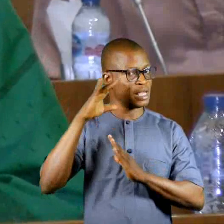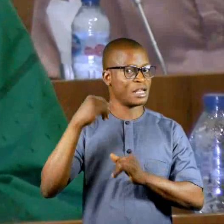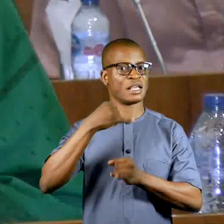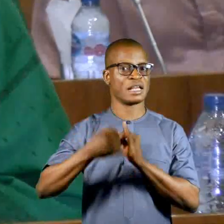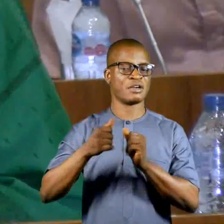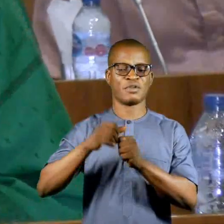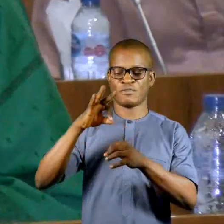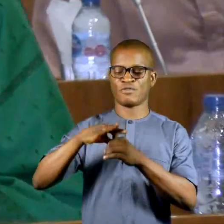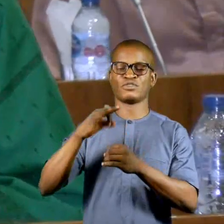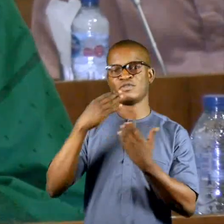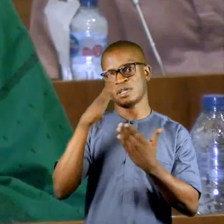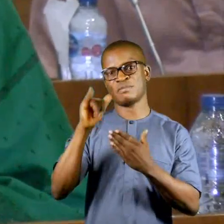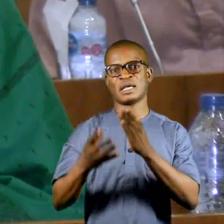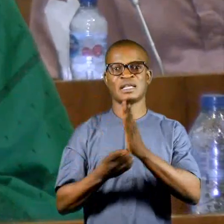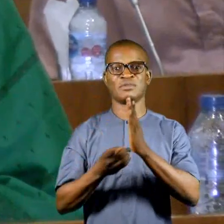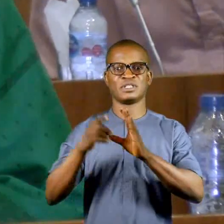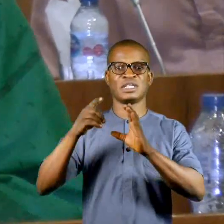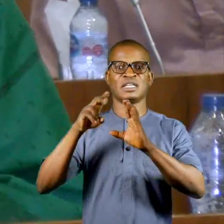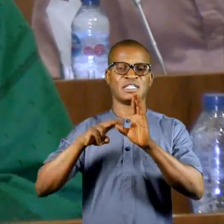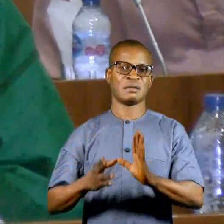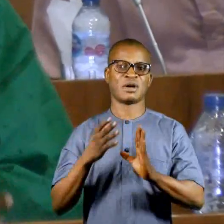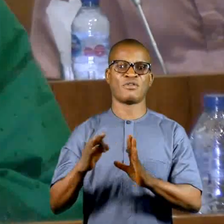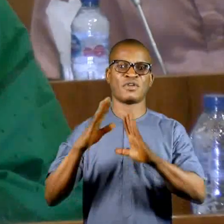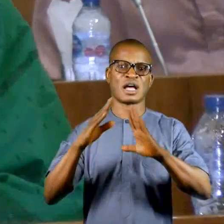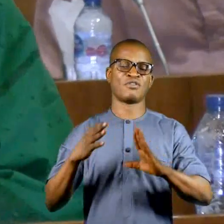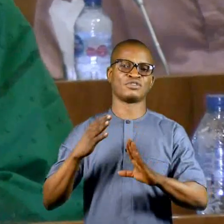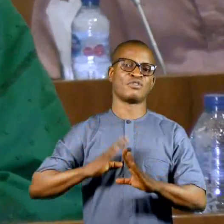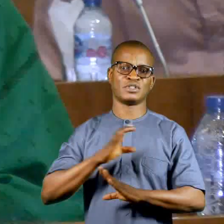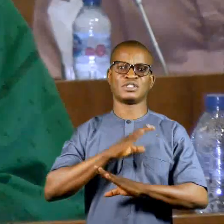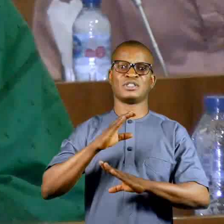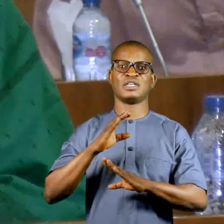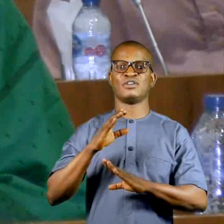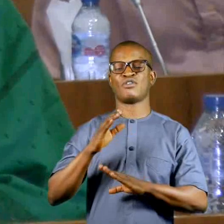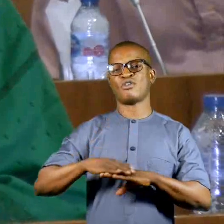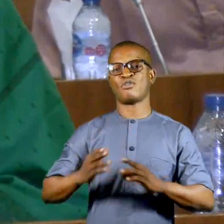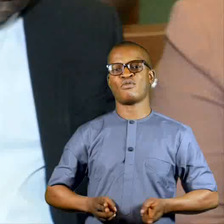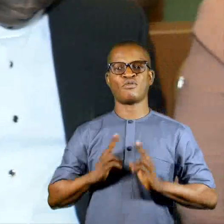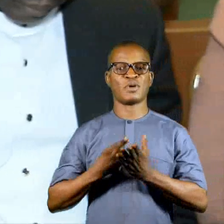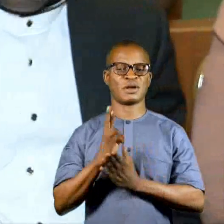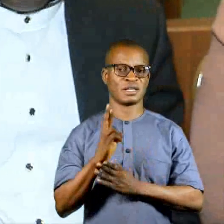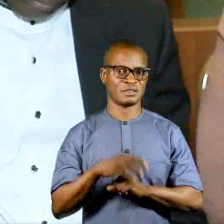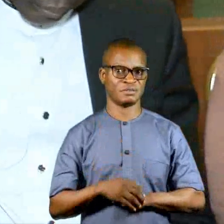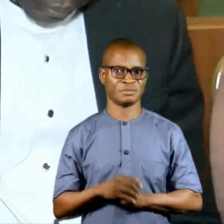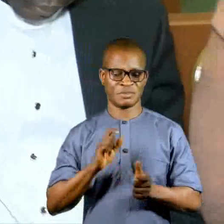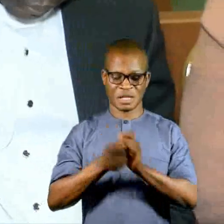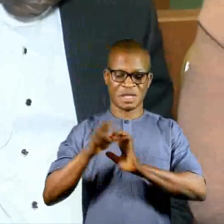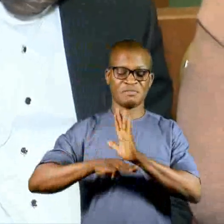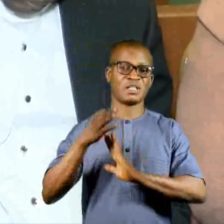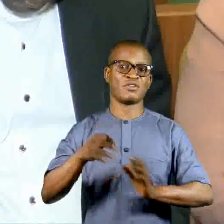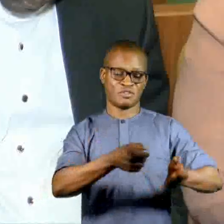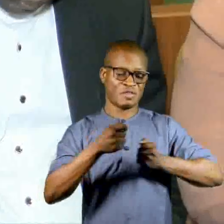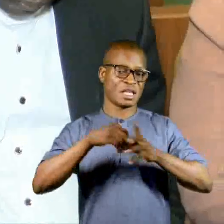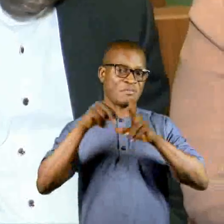ended with a vote of thanks by the Deputy Chairman of the House Committee on Human Rights, Honorable Eliza Simon. The amendment of the Trafficking